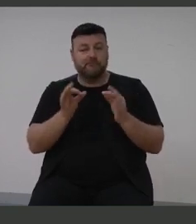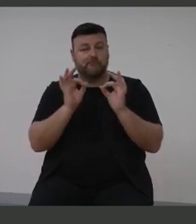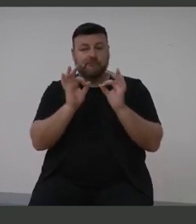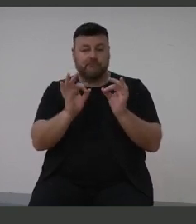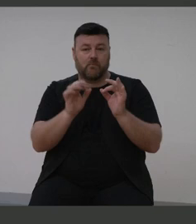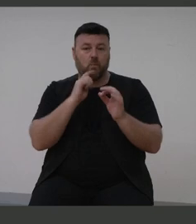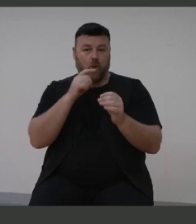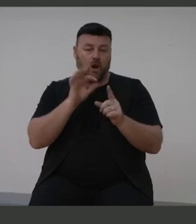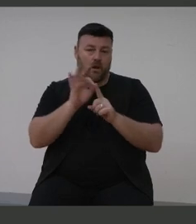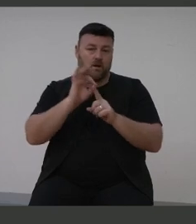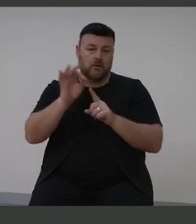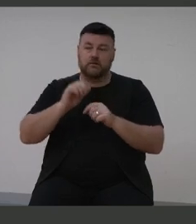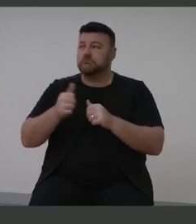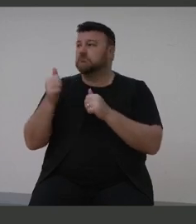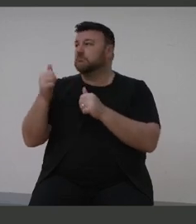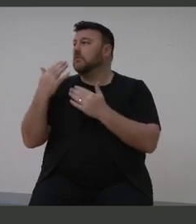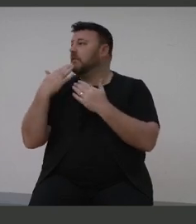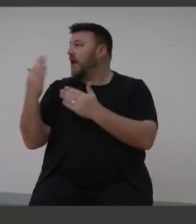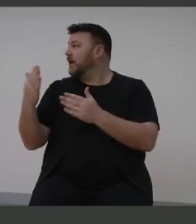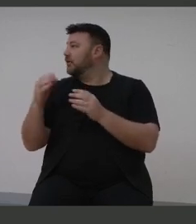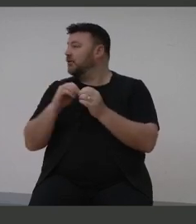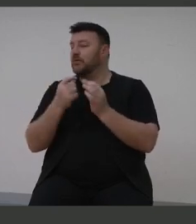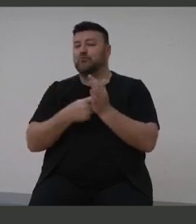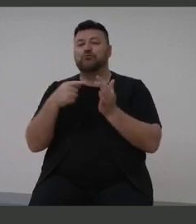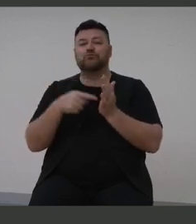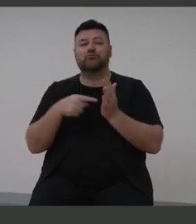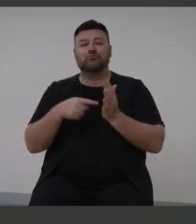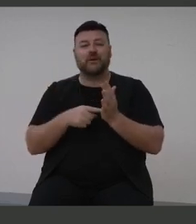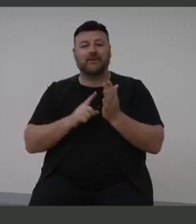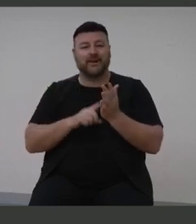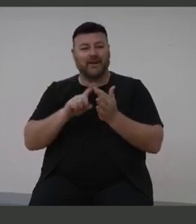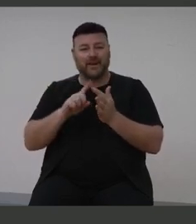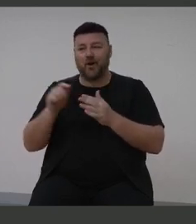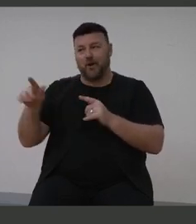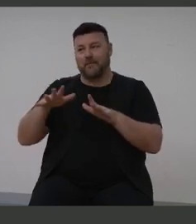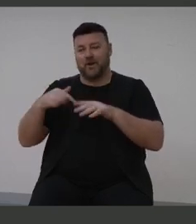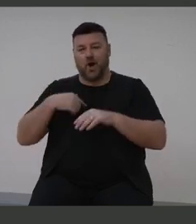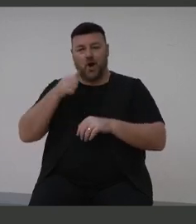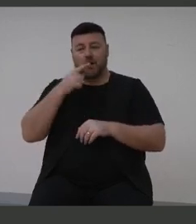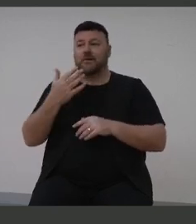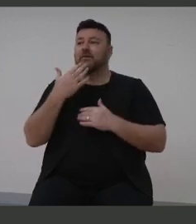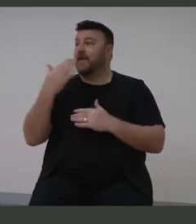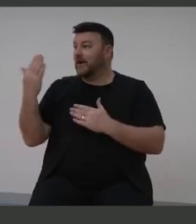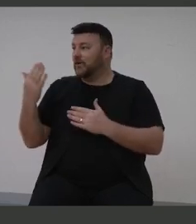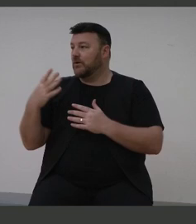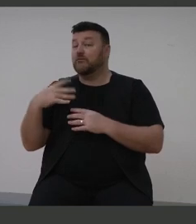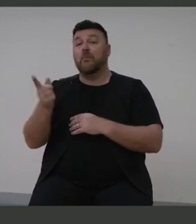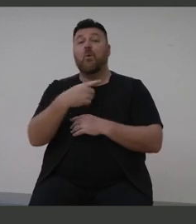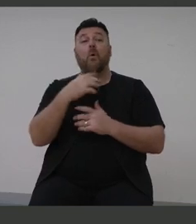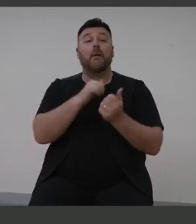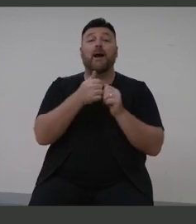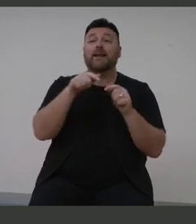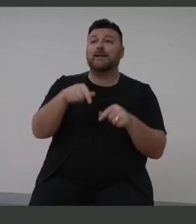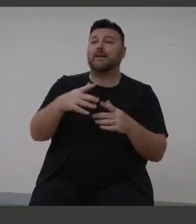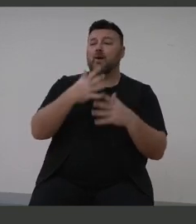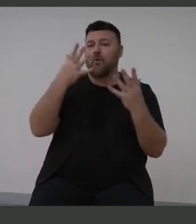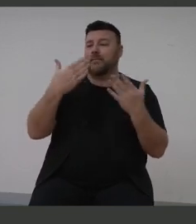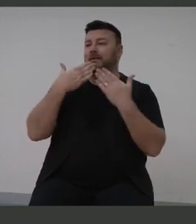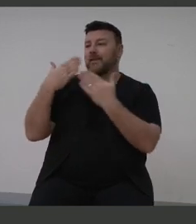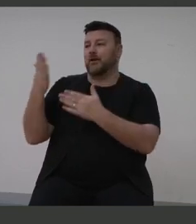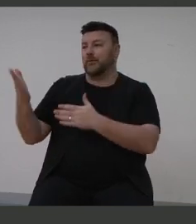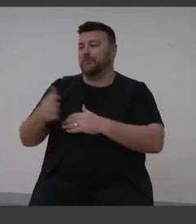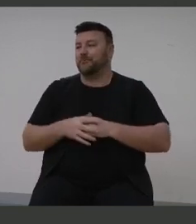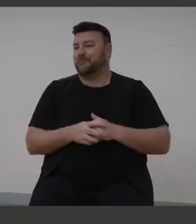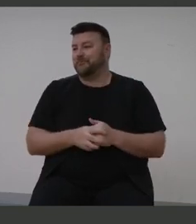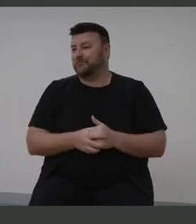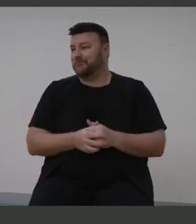that's why we're here today. Thank you very much, Brett Lee. know you're a busy guy, and on behalf of all of our partners in Hearing Health, thank you so much for coming. Thanks very much. Cheers. Thank